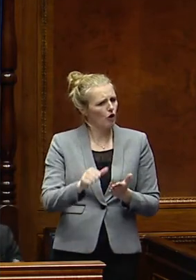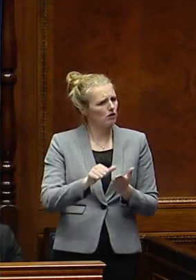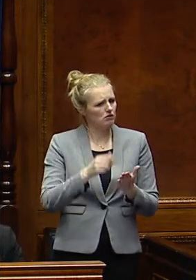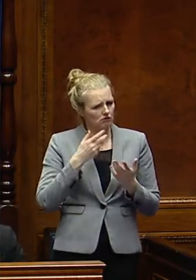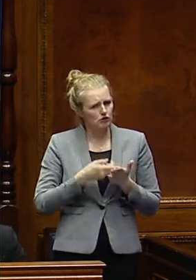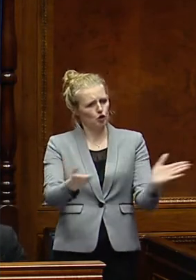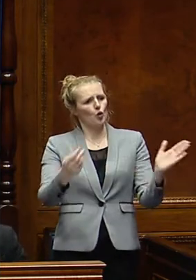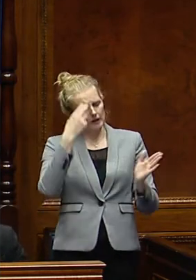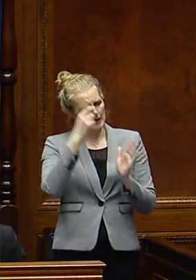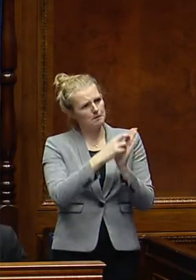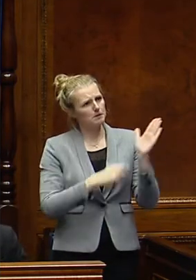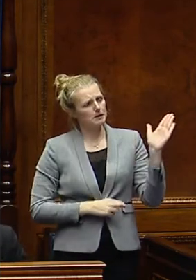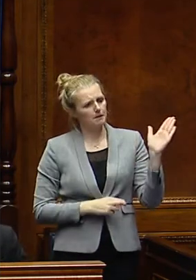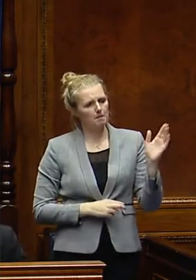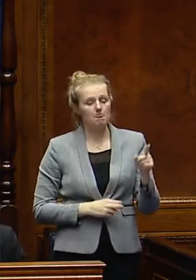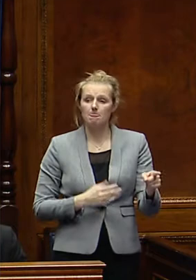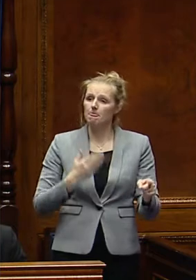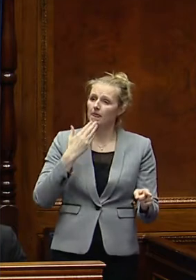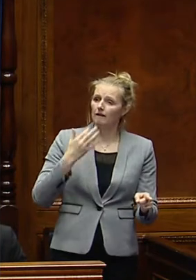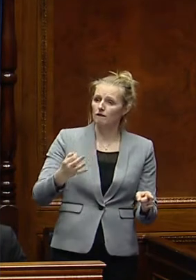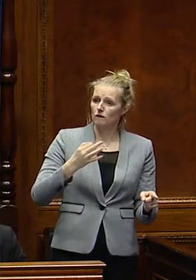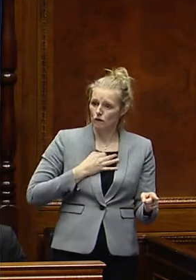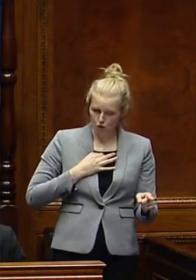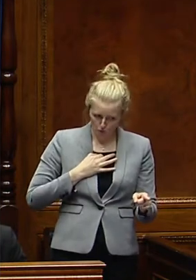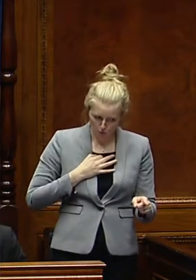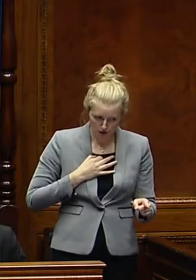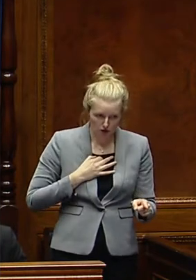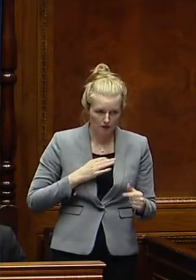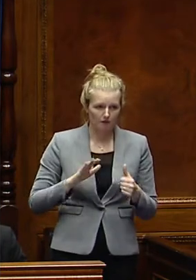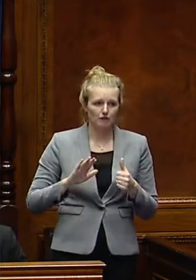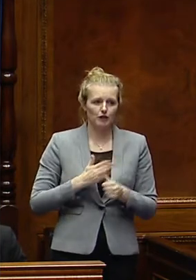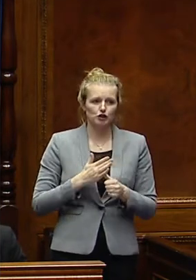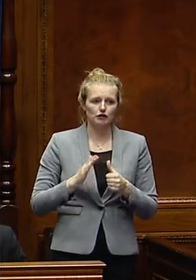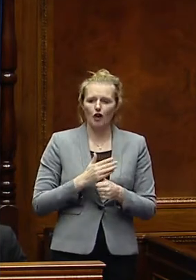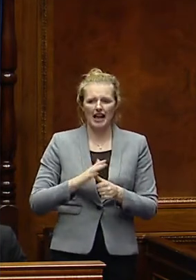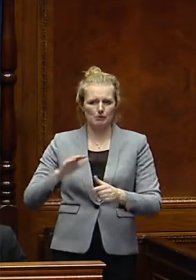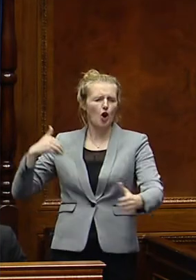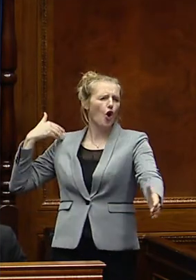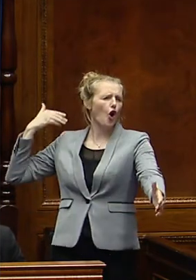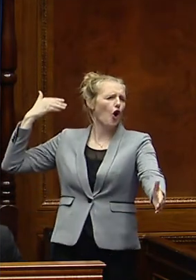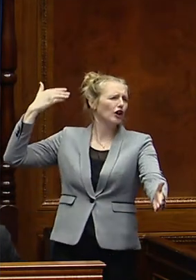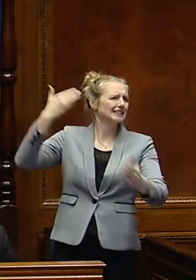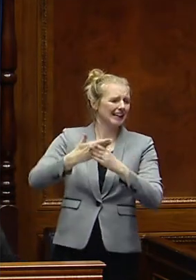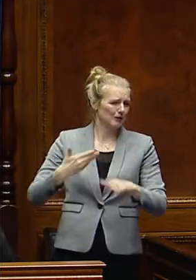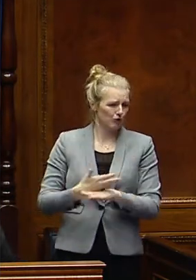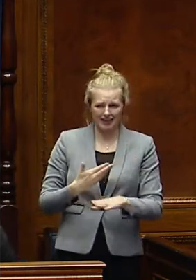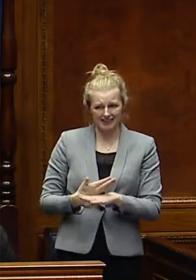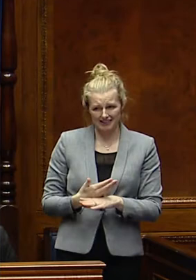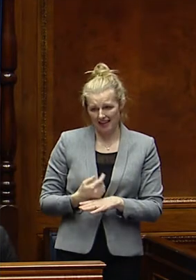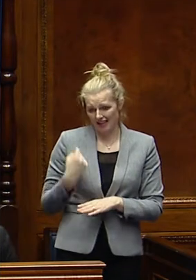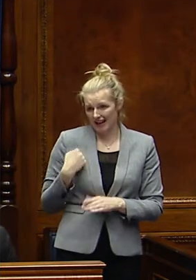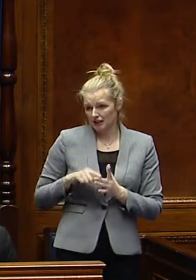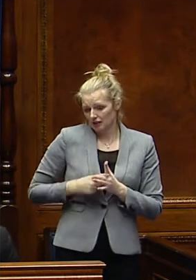Thank you for your question. I suppose the first thing is it has not been long-standing custom and practice. This was only introduced again